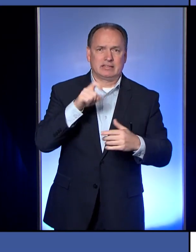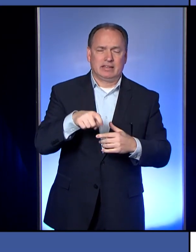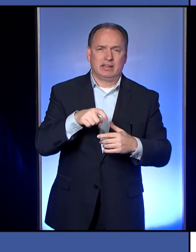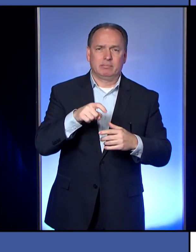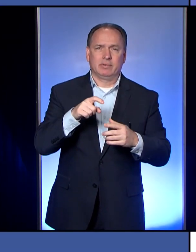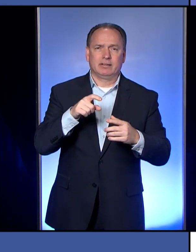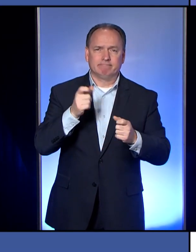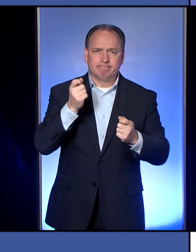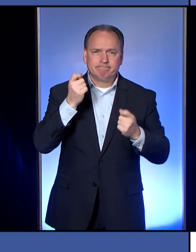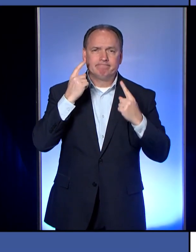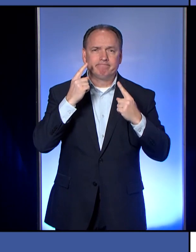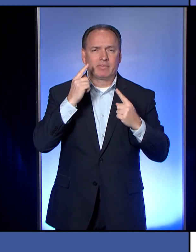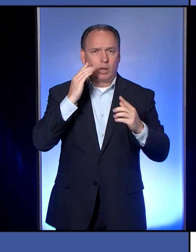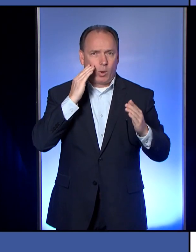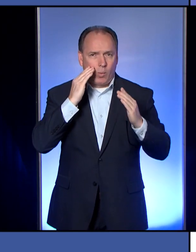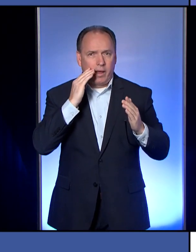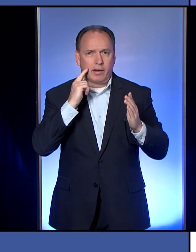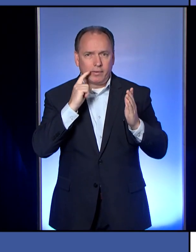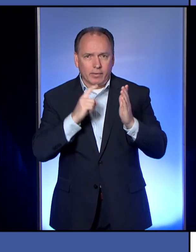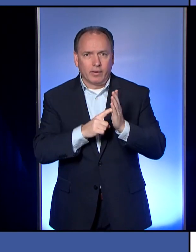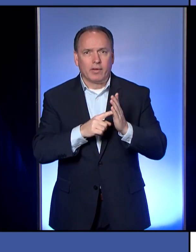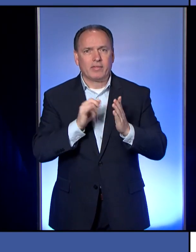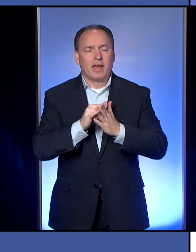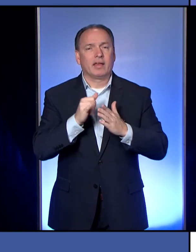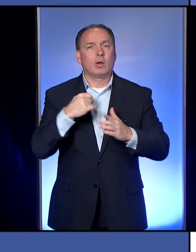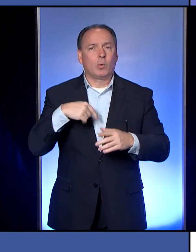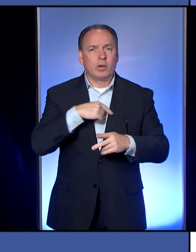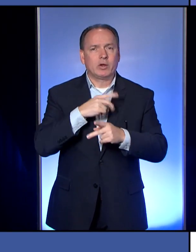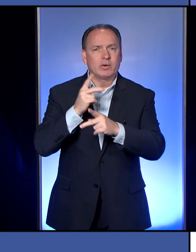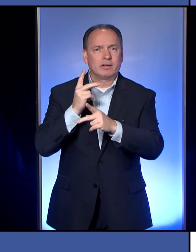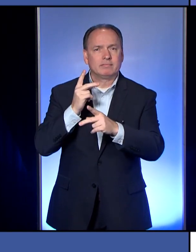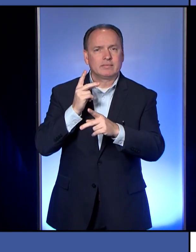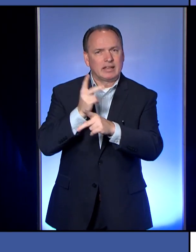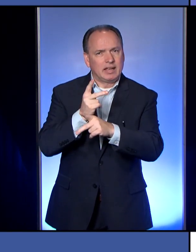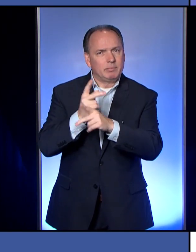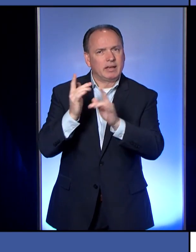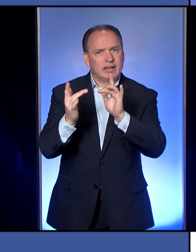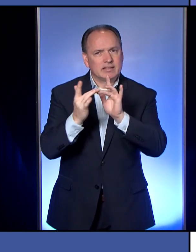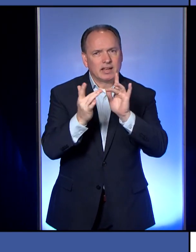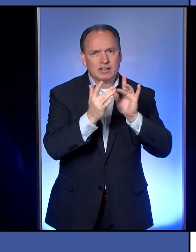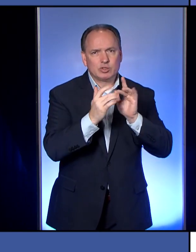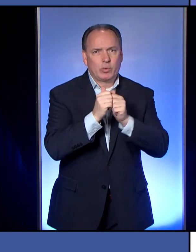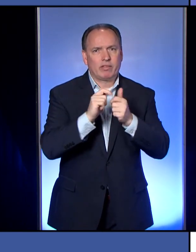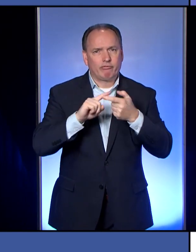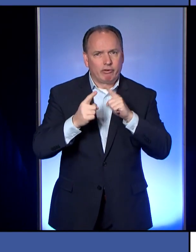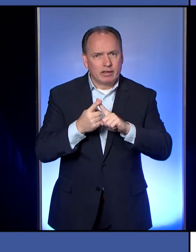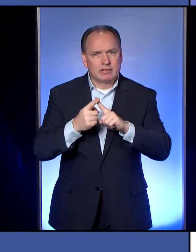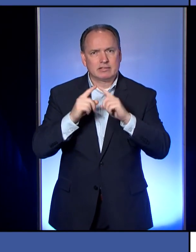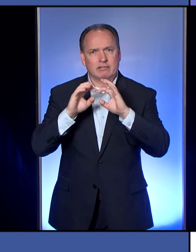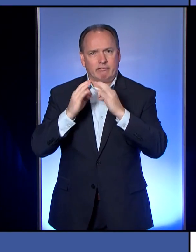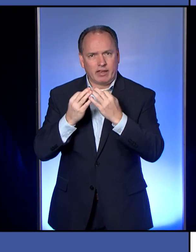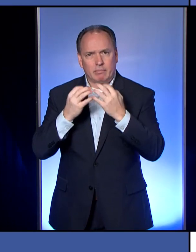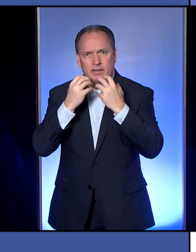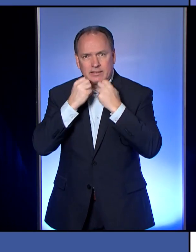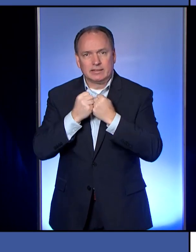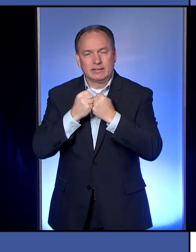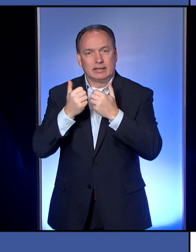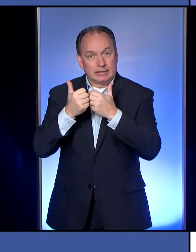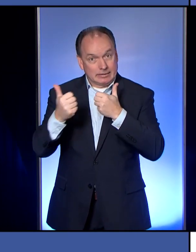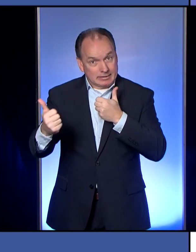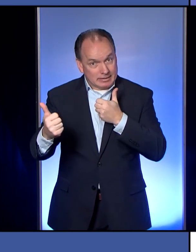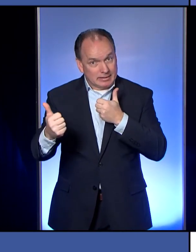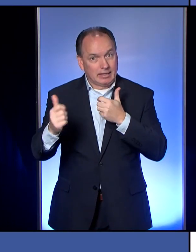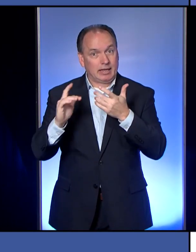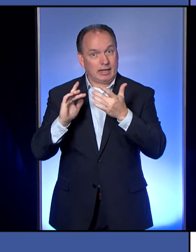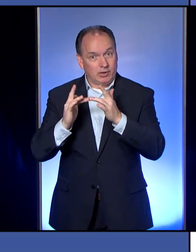cognizant of that and making sure that we're keeping in touch with all of our friends and our family distantly, the